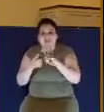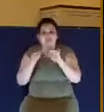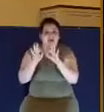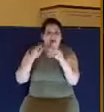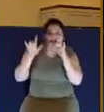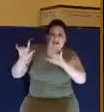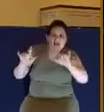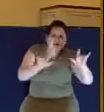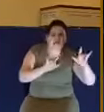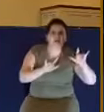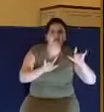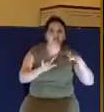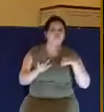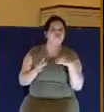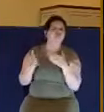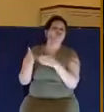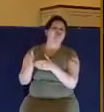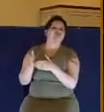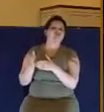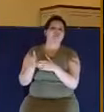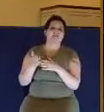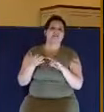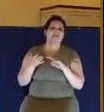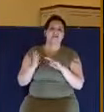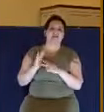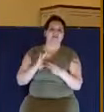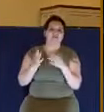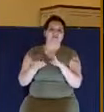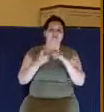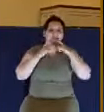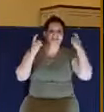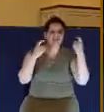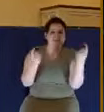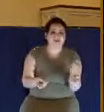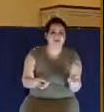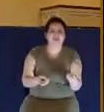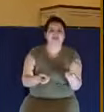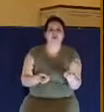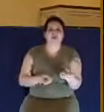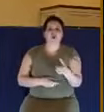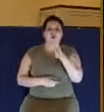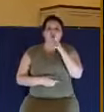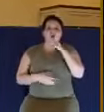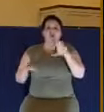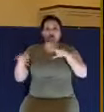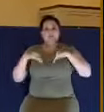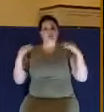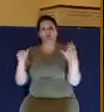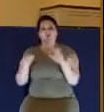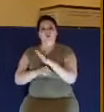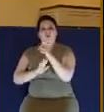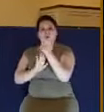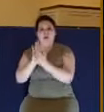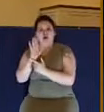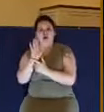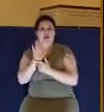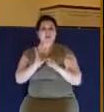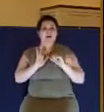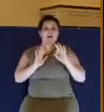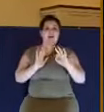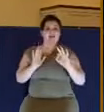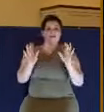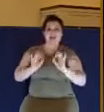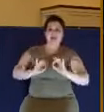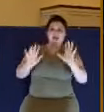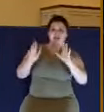persons, ye commit sin and are convinced of the law as transgressors. For whosoever shall keep the whole law and yet offend in one point, he is guilty of